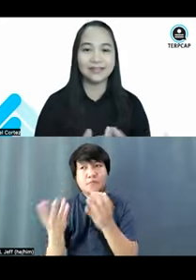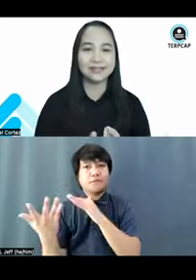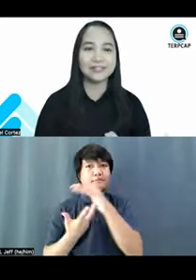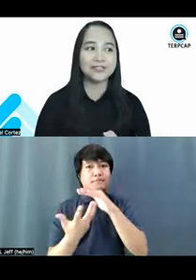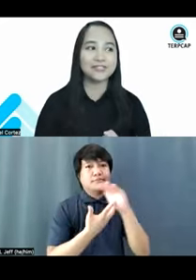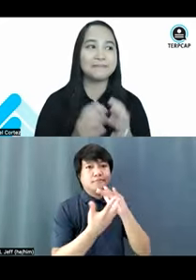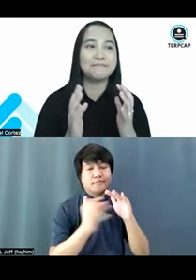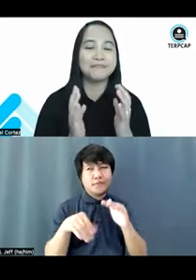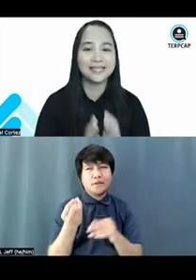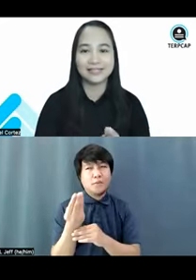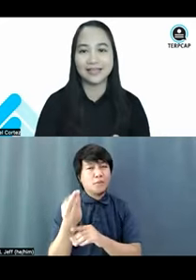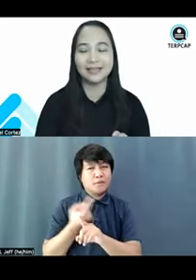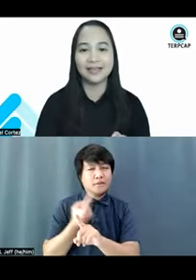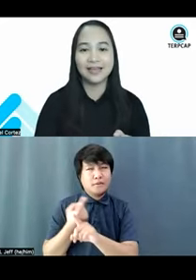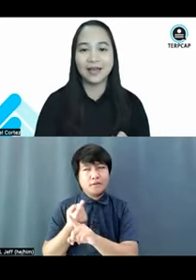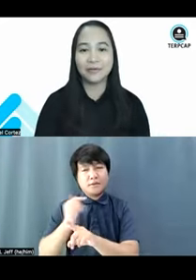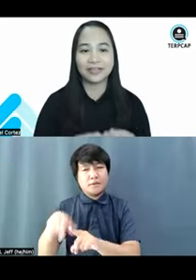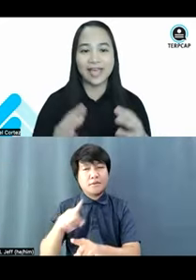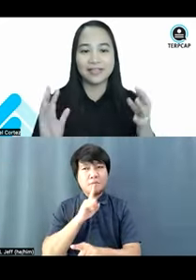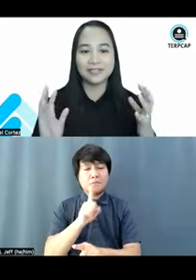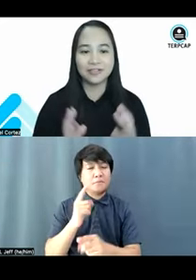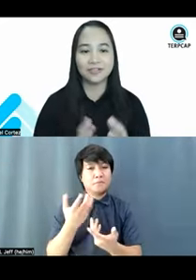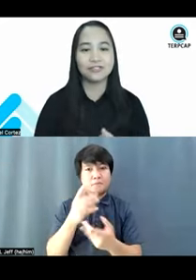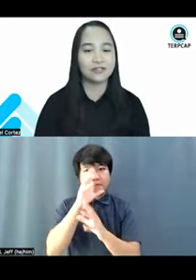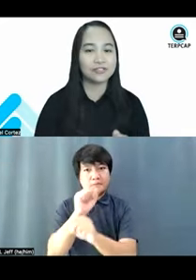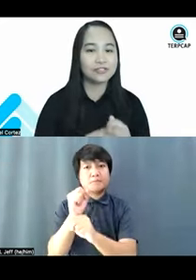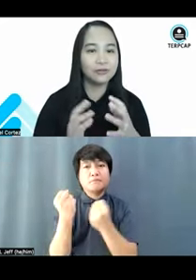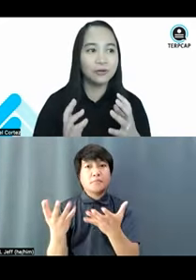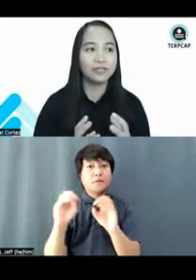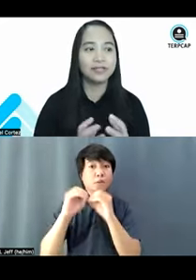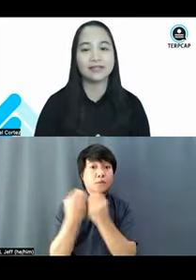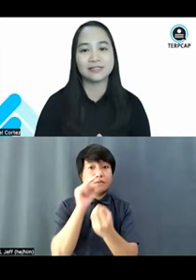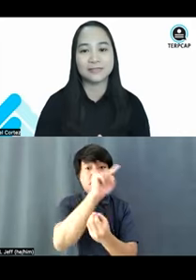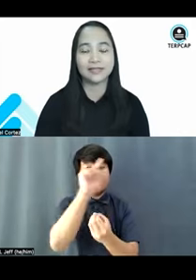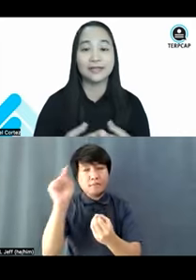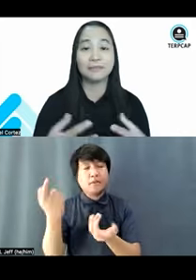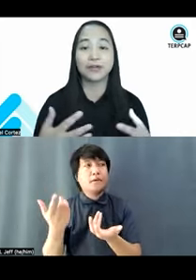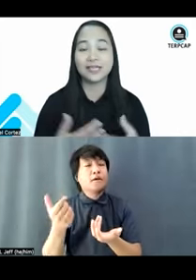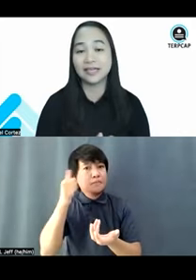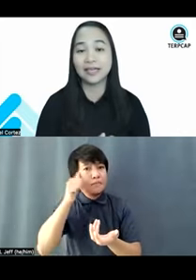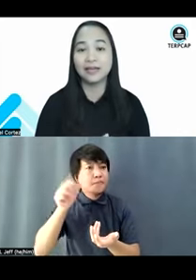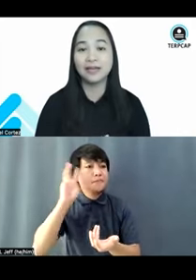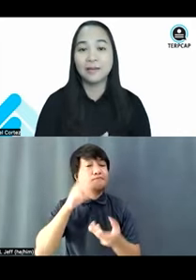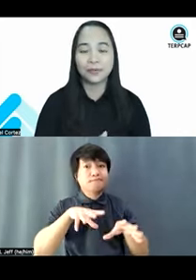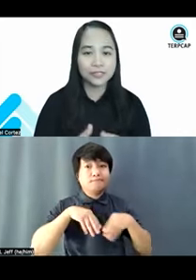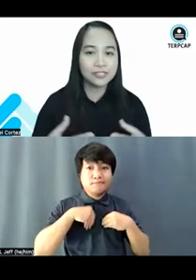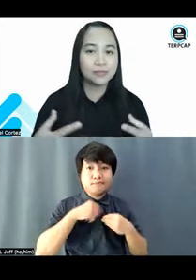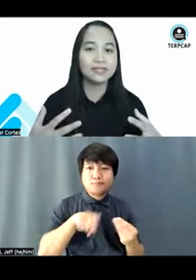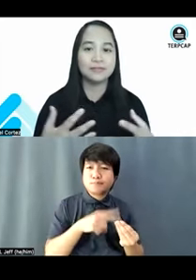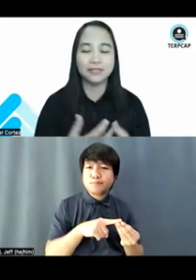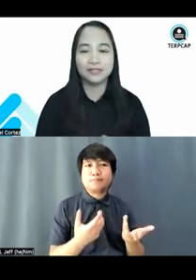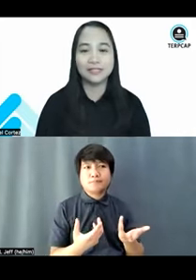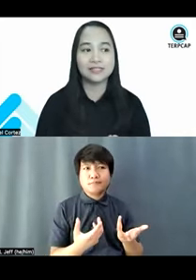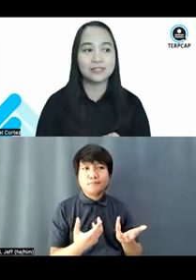And it is just amazing how organizations are slowly accepting and embracing persons